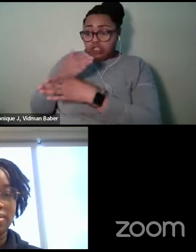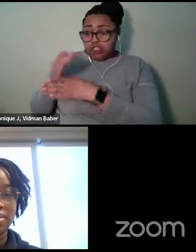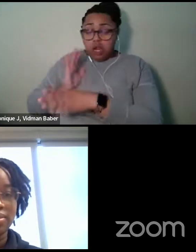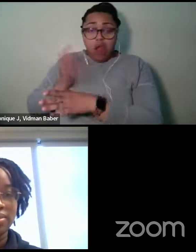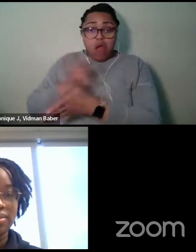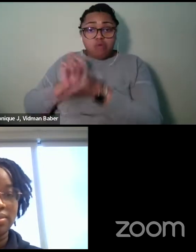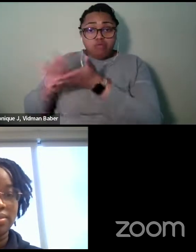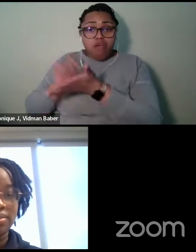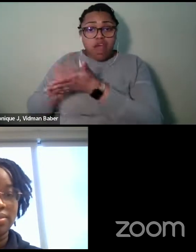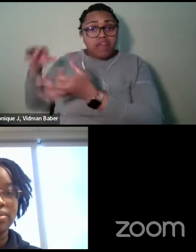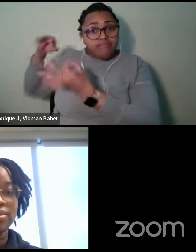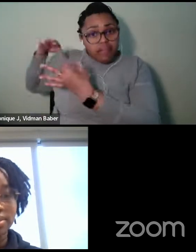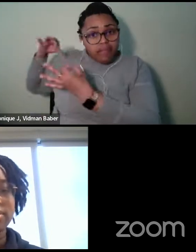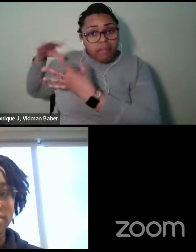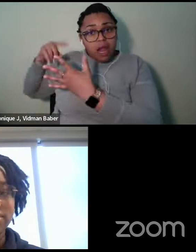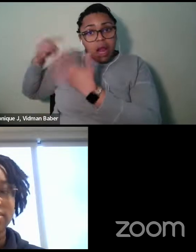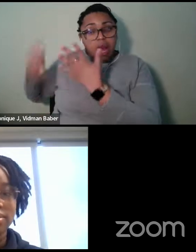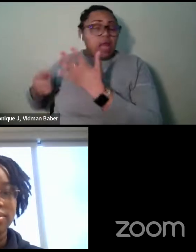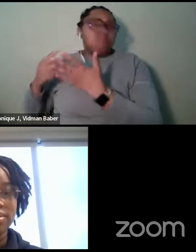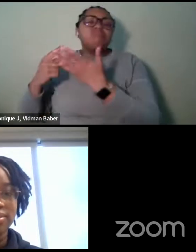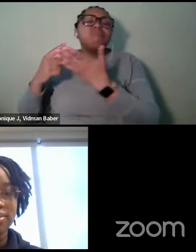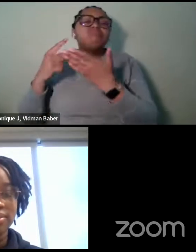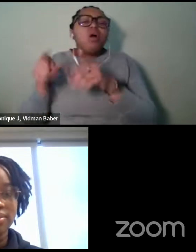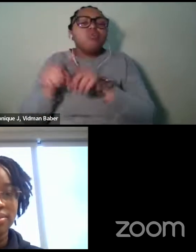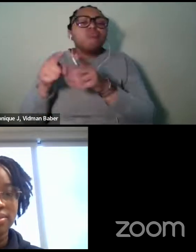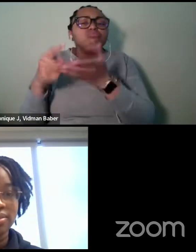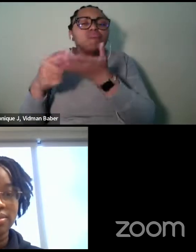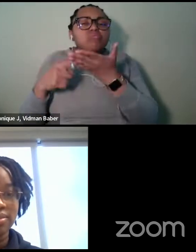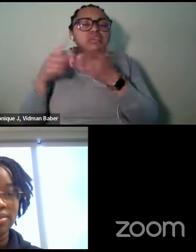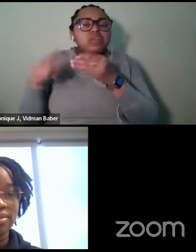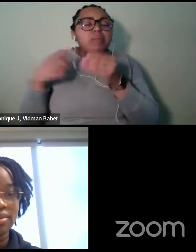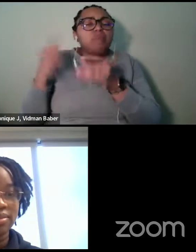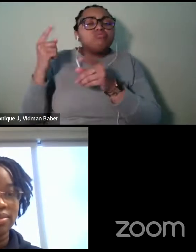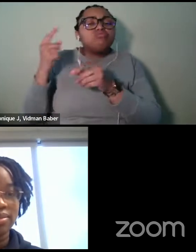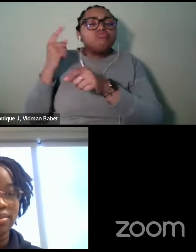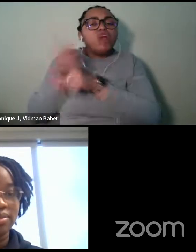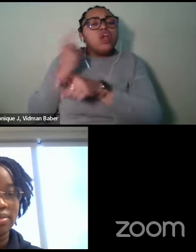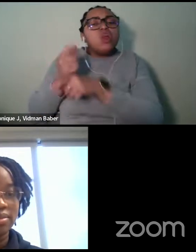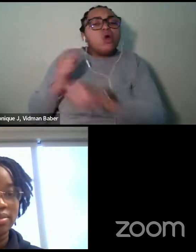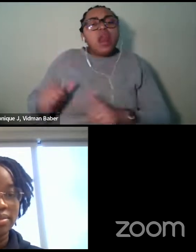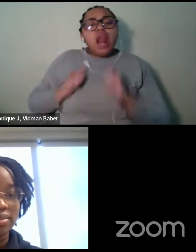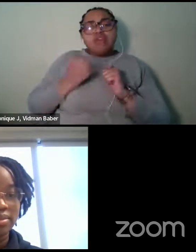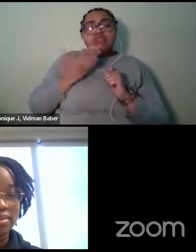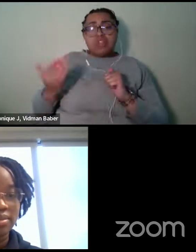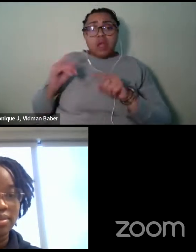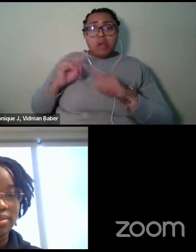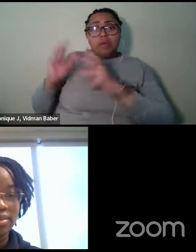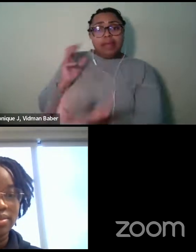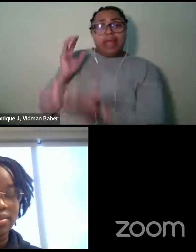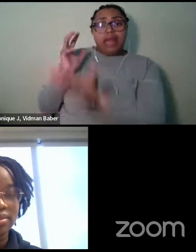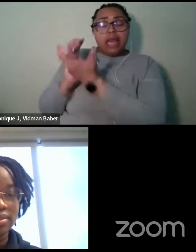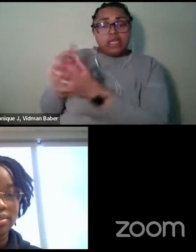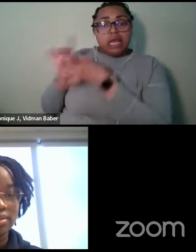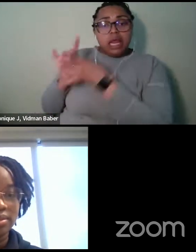also just talk about life stuff. Um, so just having, getting plugged into some kind of network of support is important.